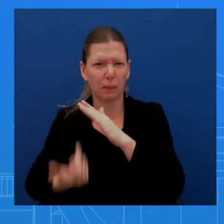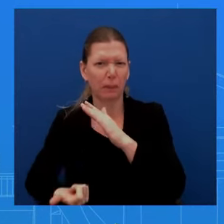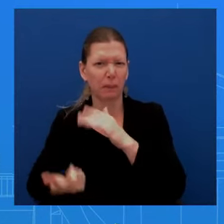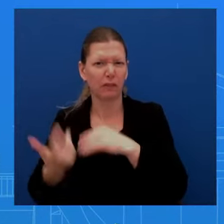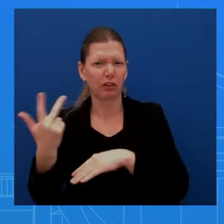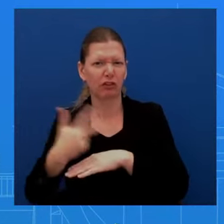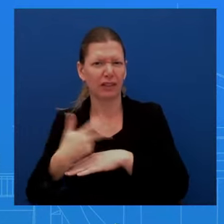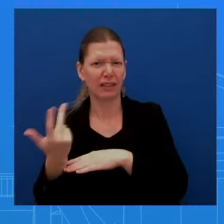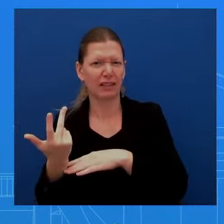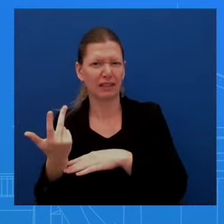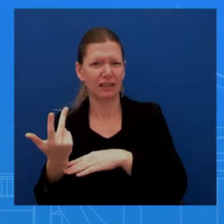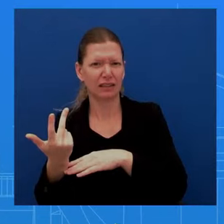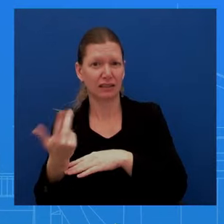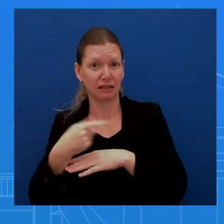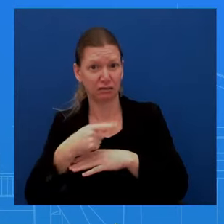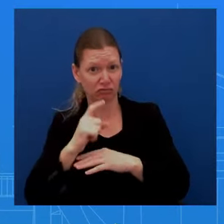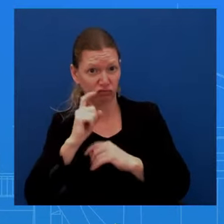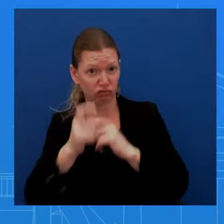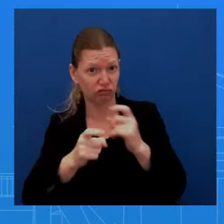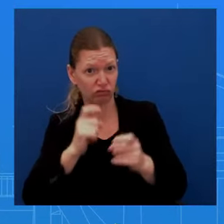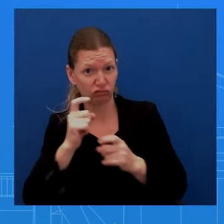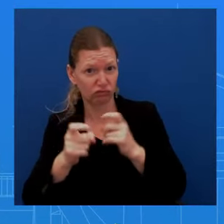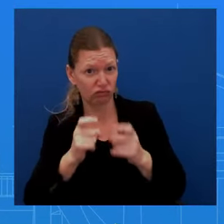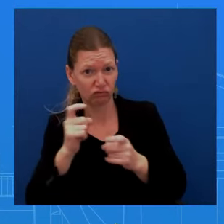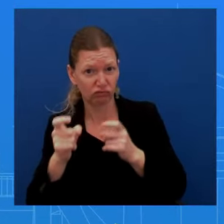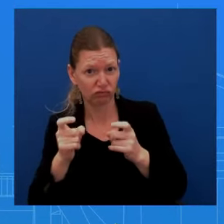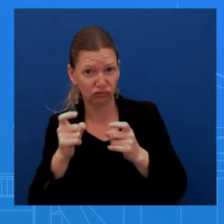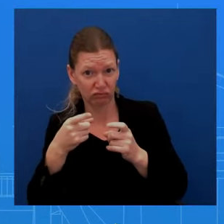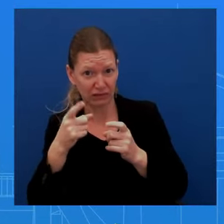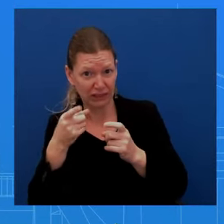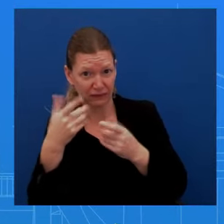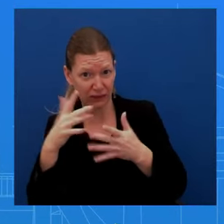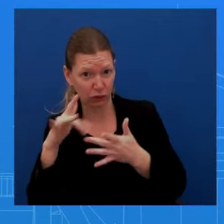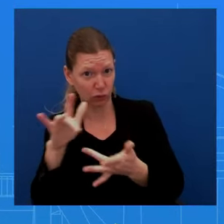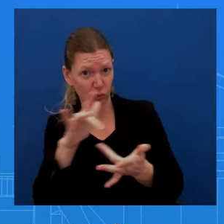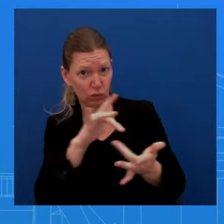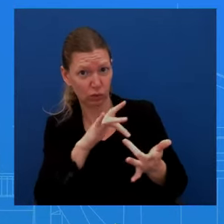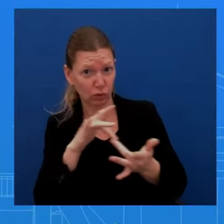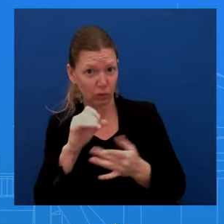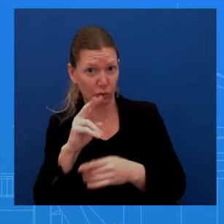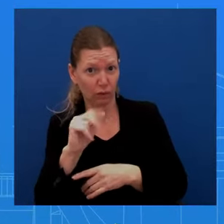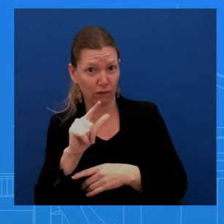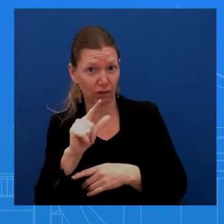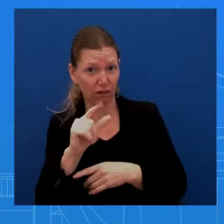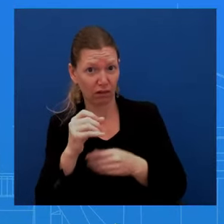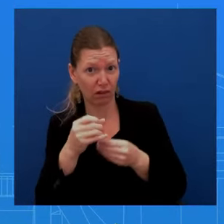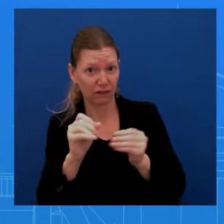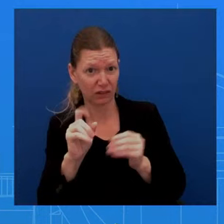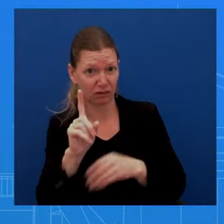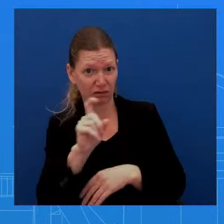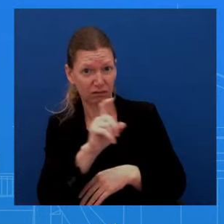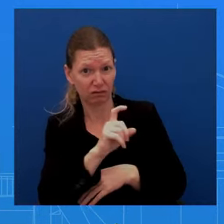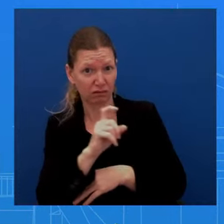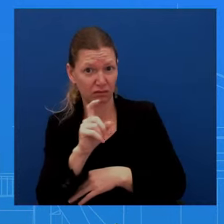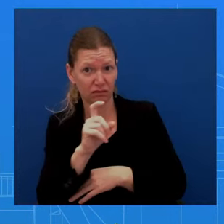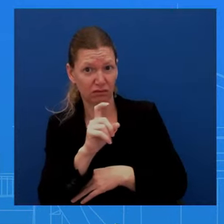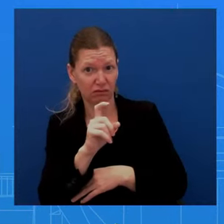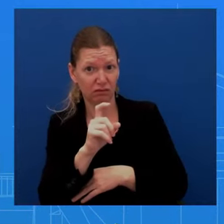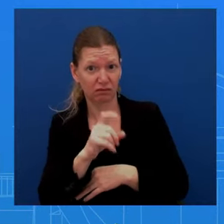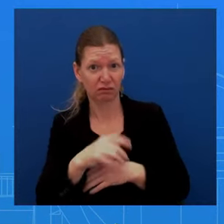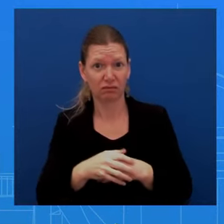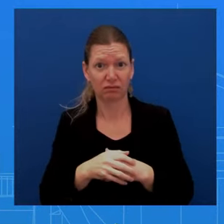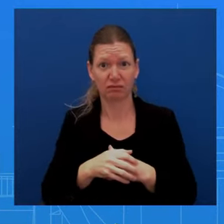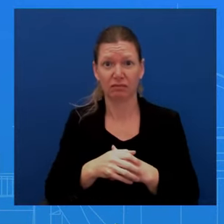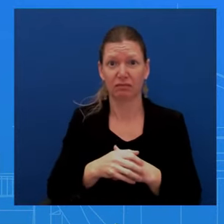tours of the Oval Office? Ms. um, just speaking to that particular point about those stories that were out there. So as many of your outlets, uh, have